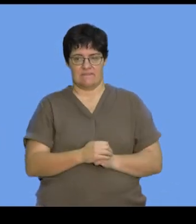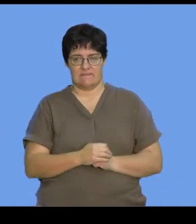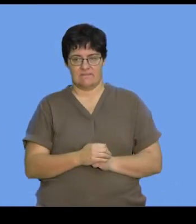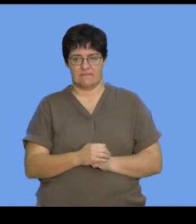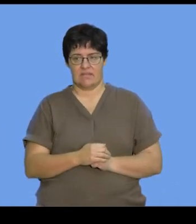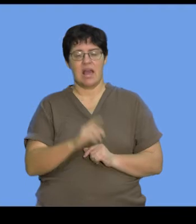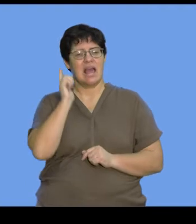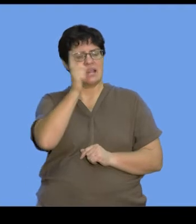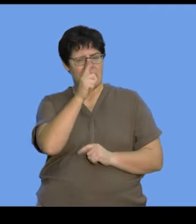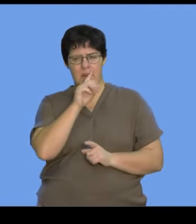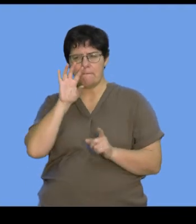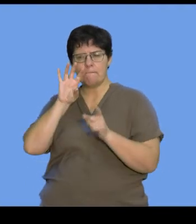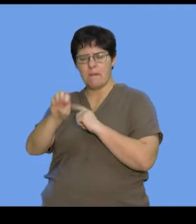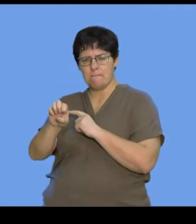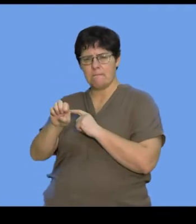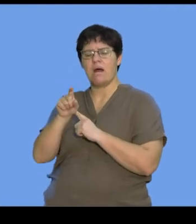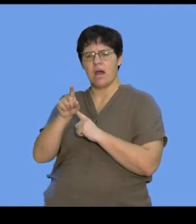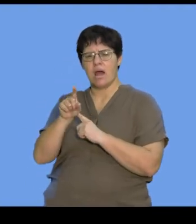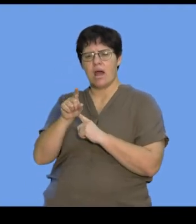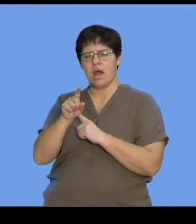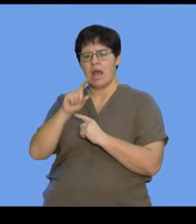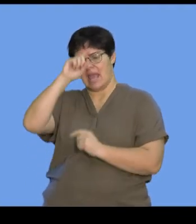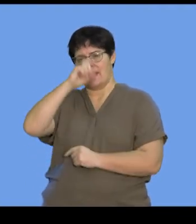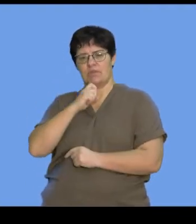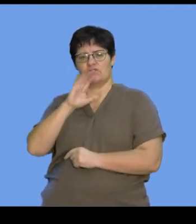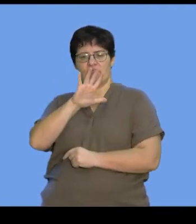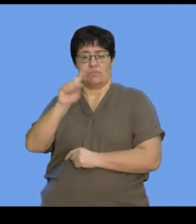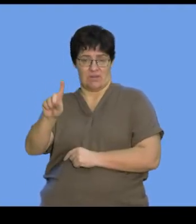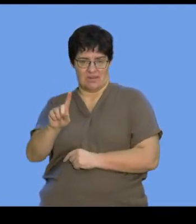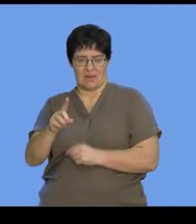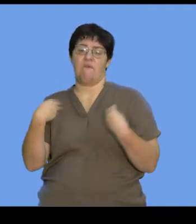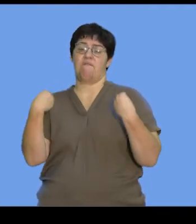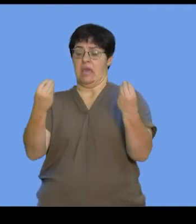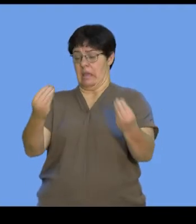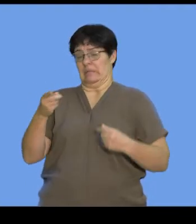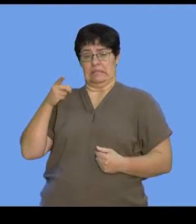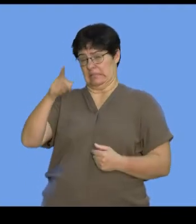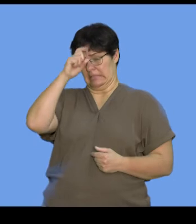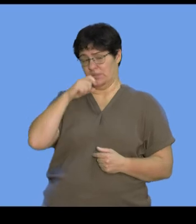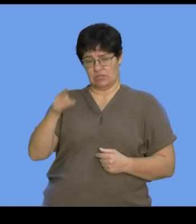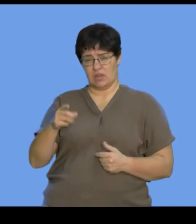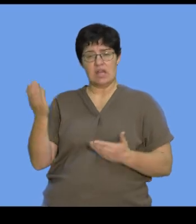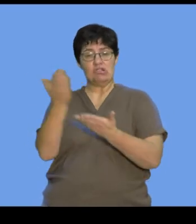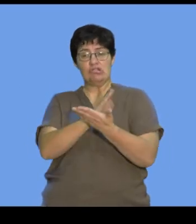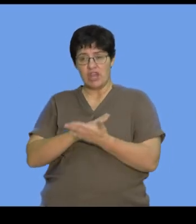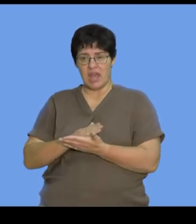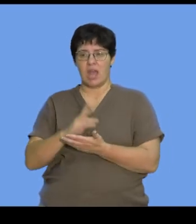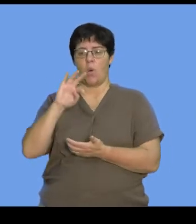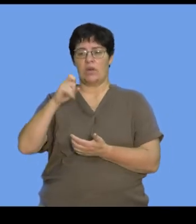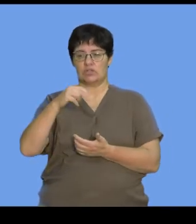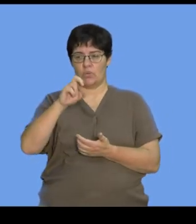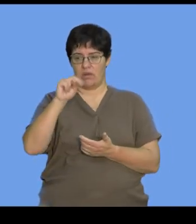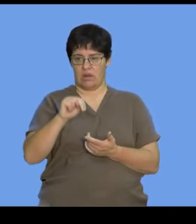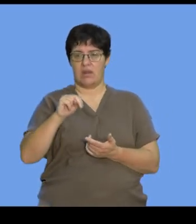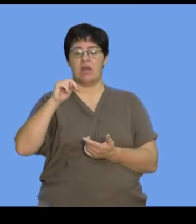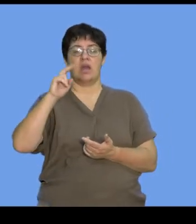Later on, she produced an image called Image 51, a famous image that was shared with Watson and Creek.